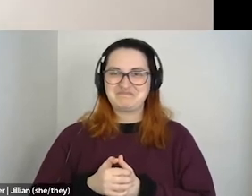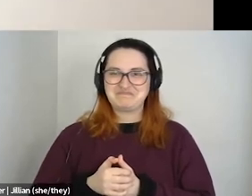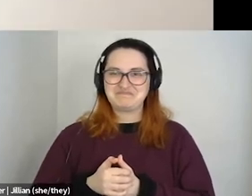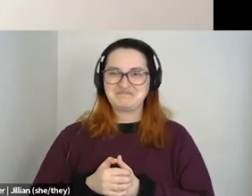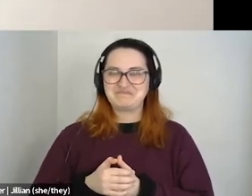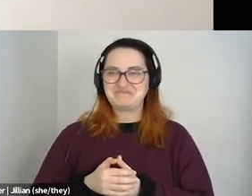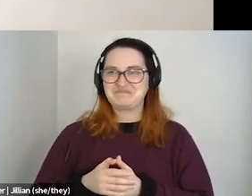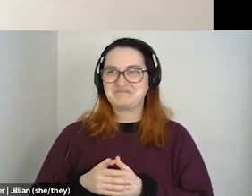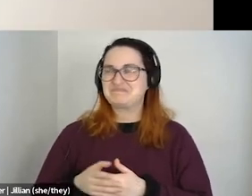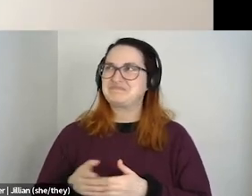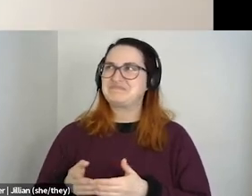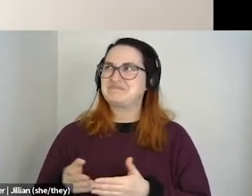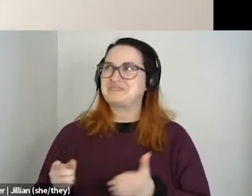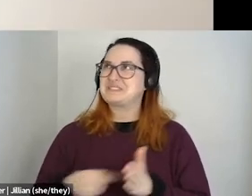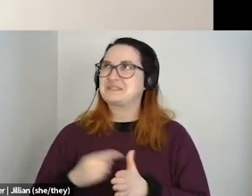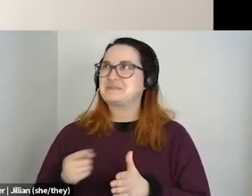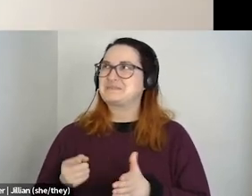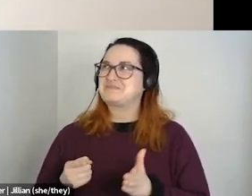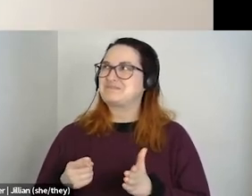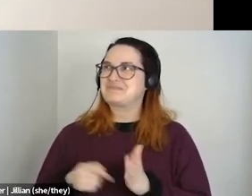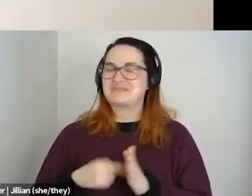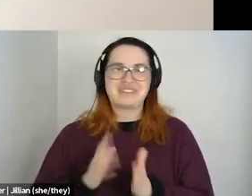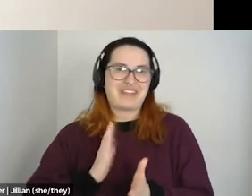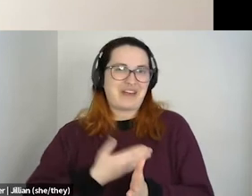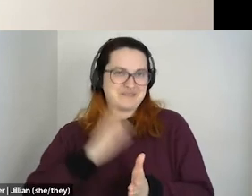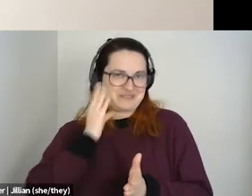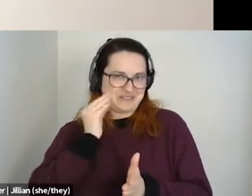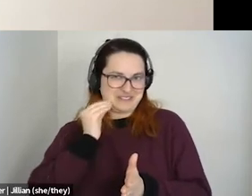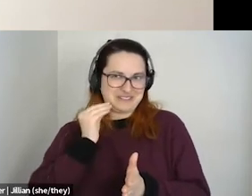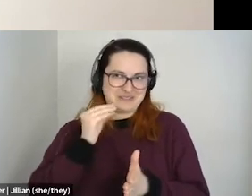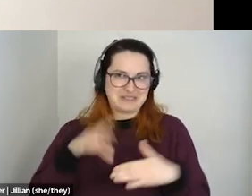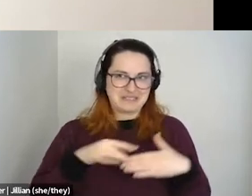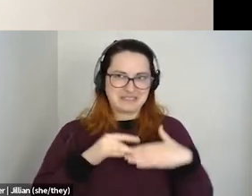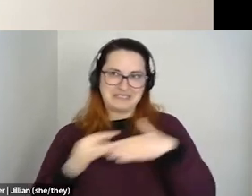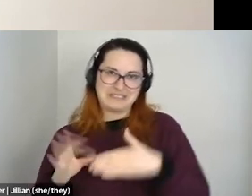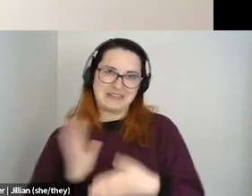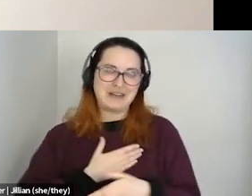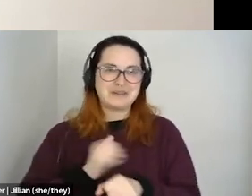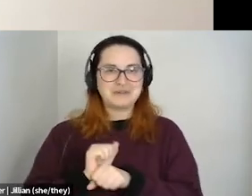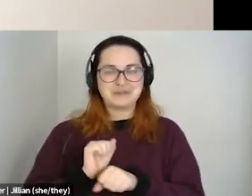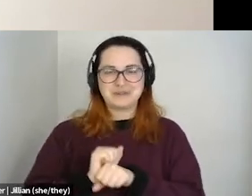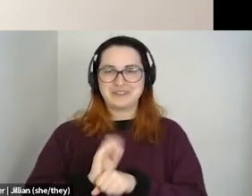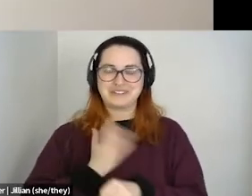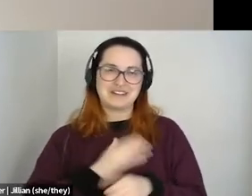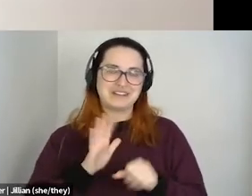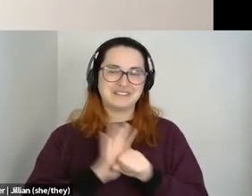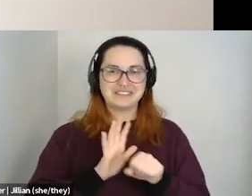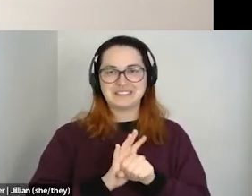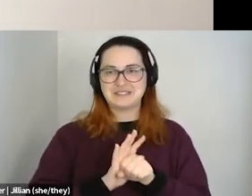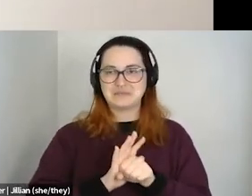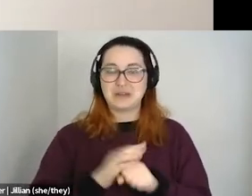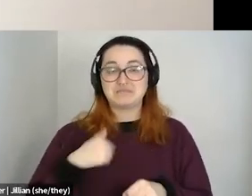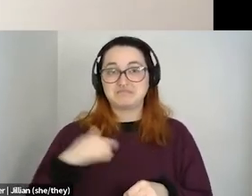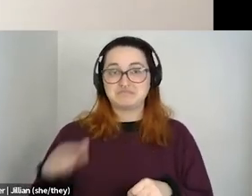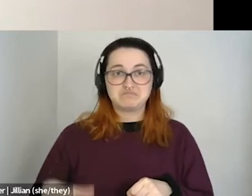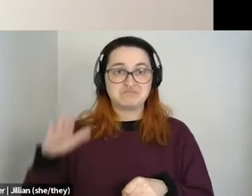own experiences sometimes lead us into the, the work that we do or the advocacy that we're passionate about. certainly, you know, growing